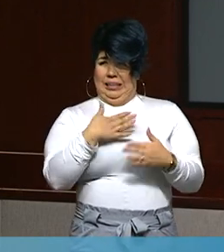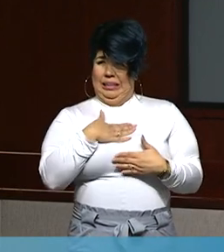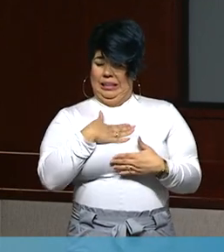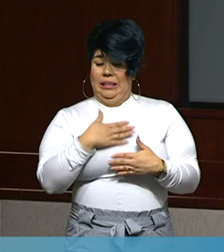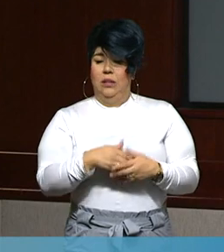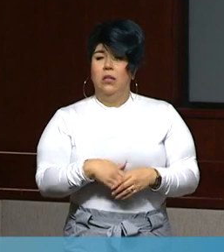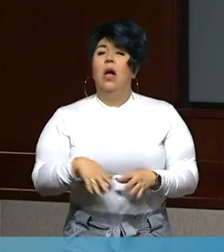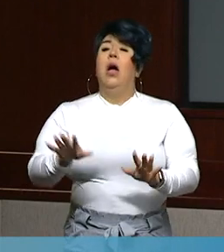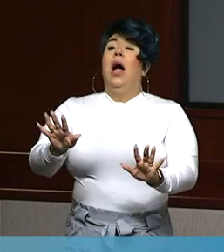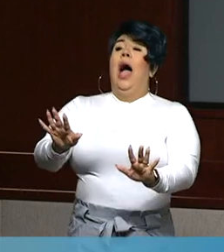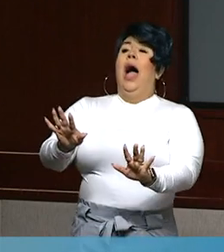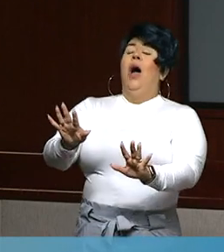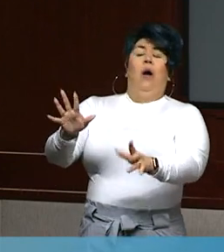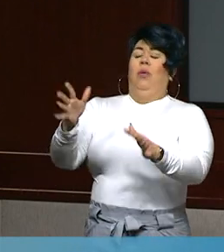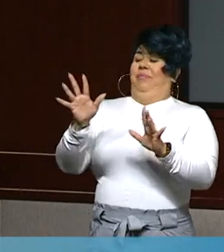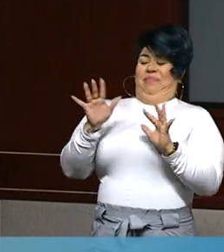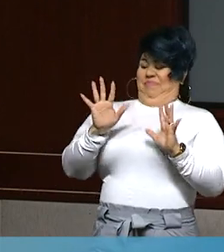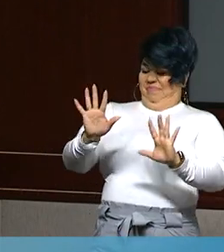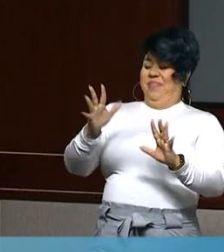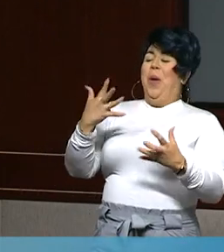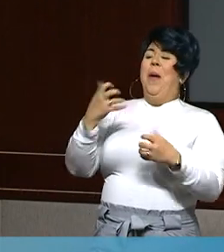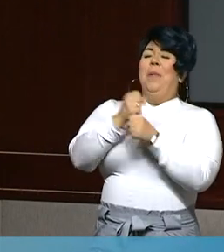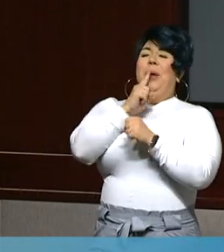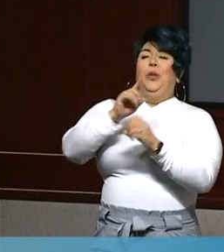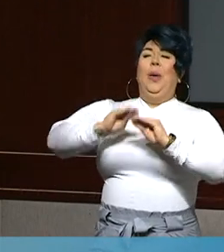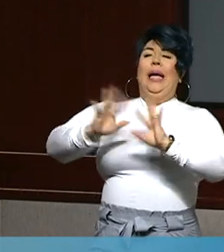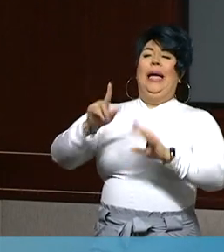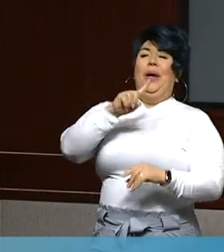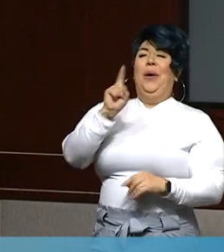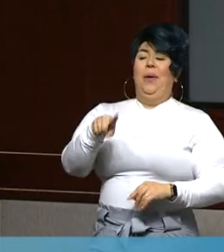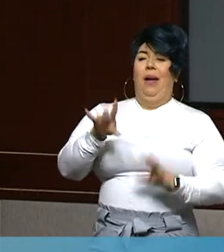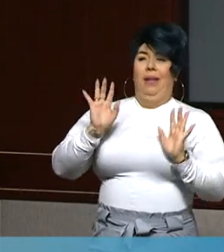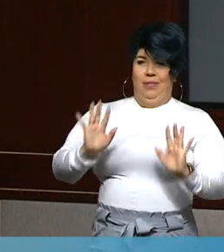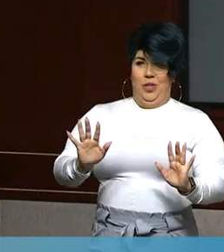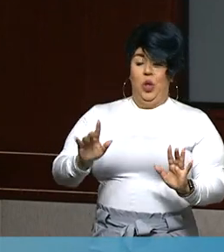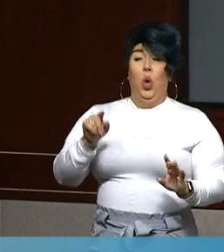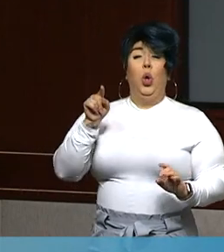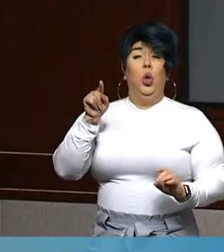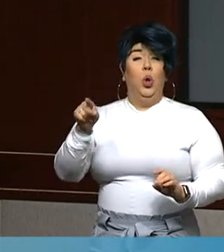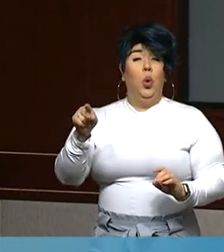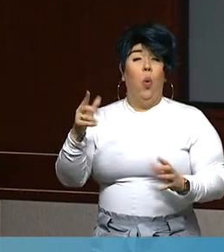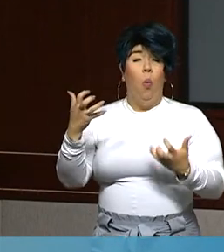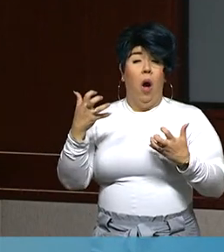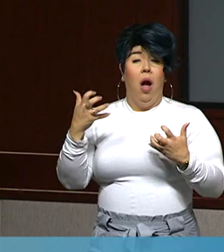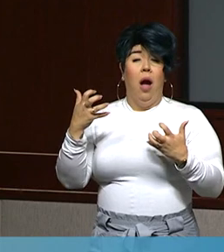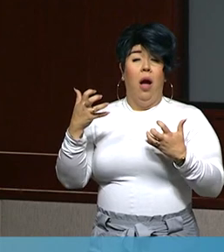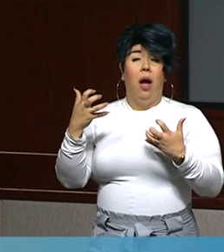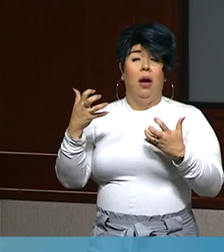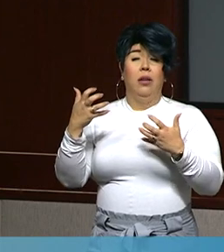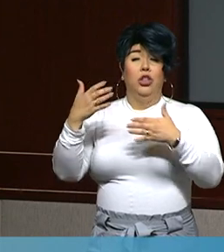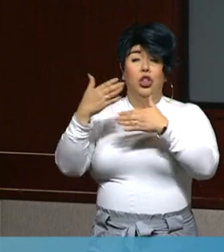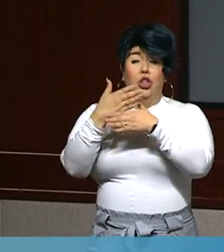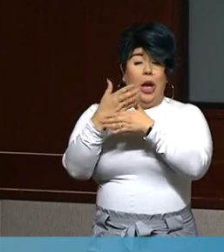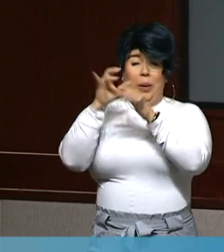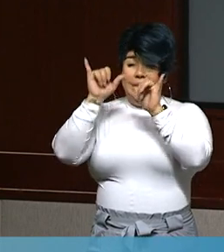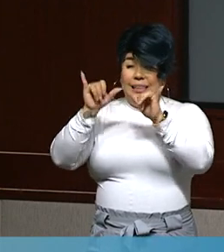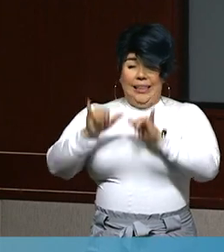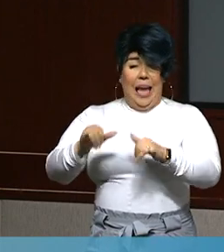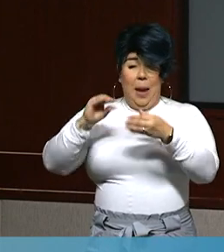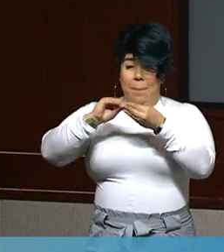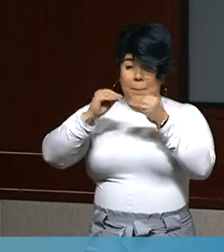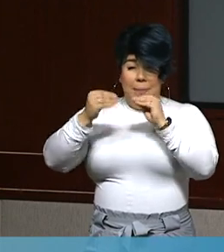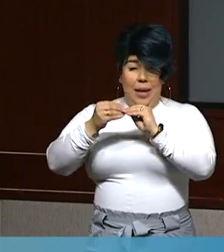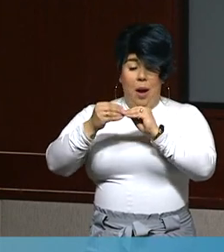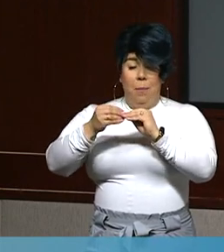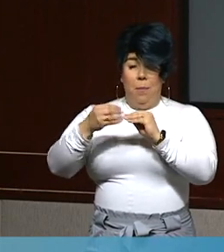Yeah, Eitan, let me just make sure I understand what you're asking of Ms. Kerrigan. Do you just want her to go back through what she shared previously so you have the